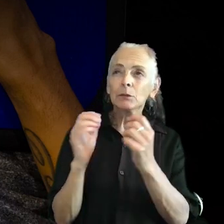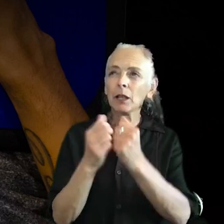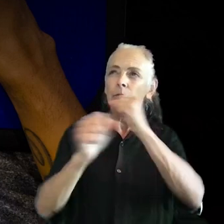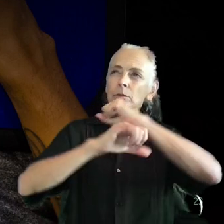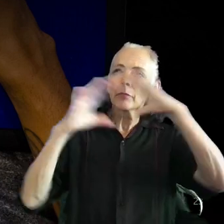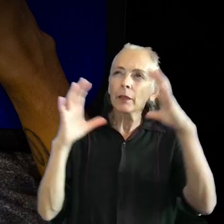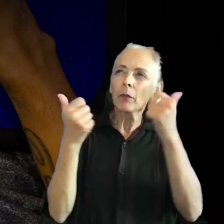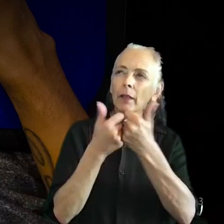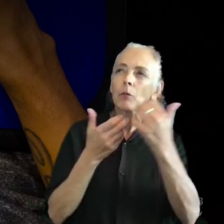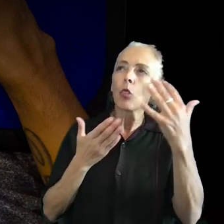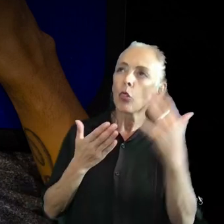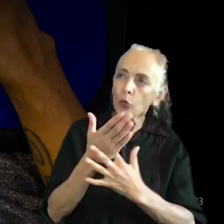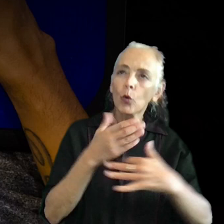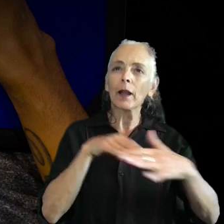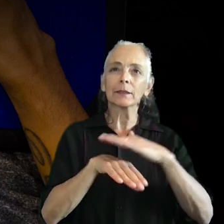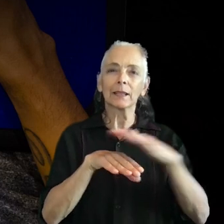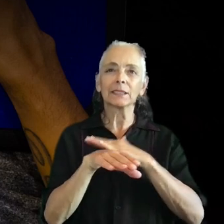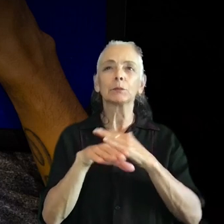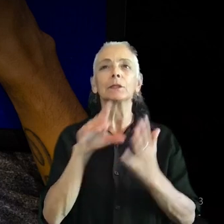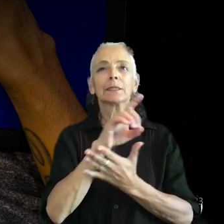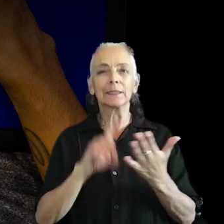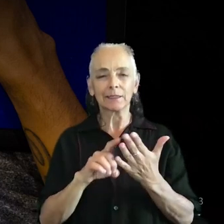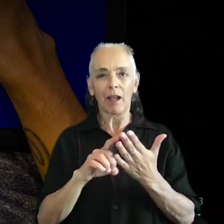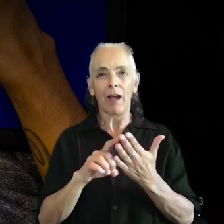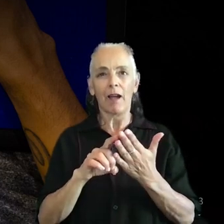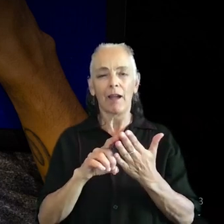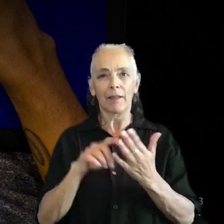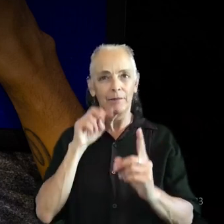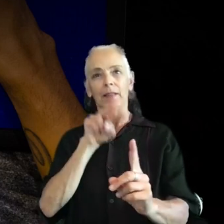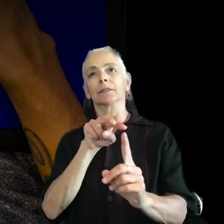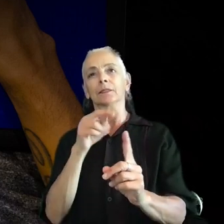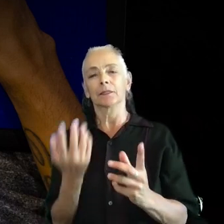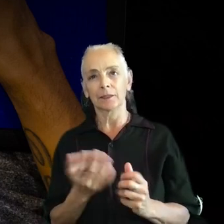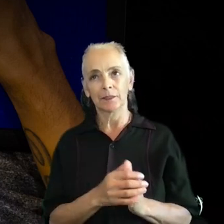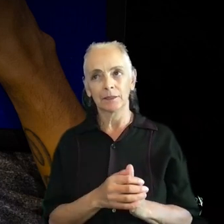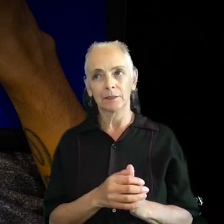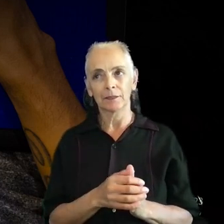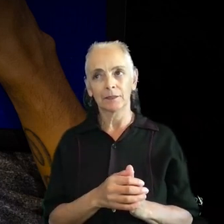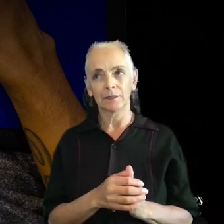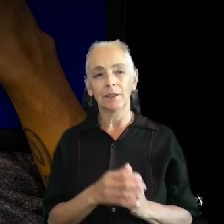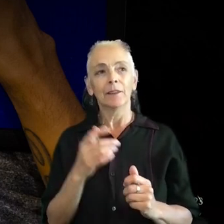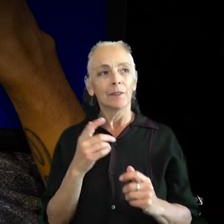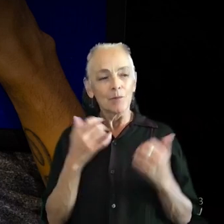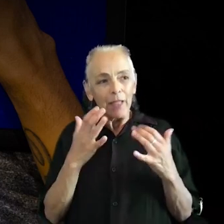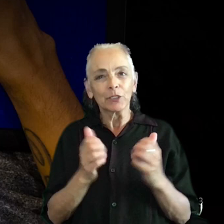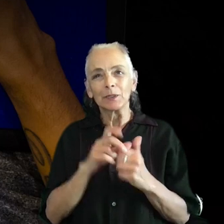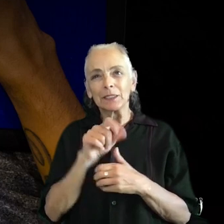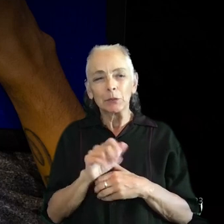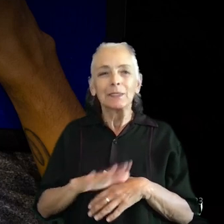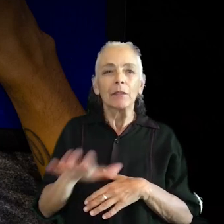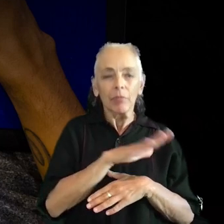through an accessible design lens and think about it from the perspective of players with disabilities and what that might mean.